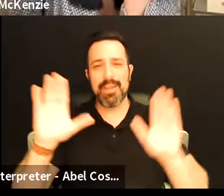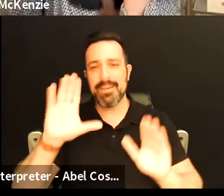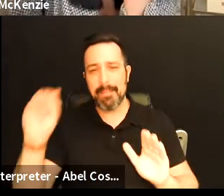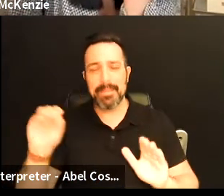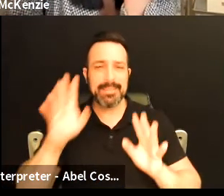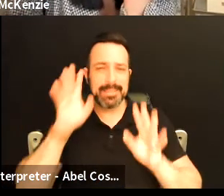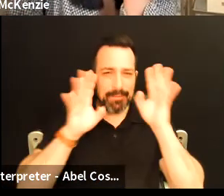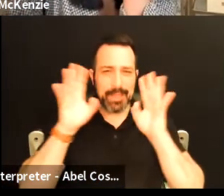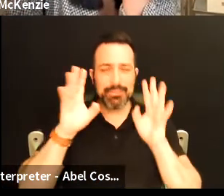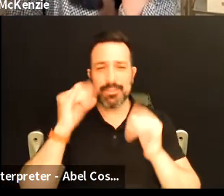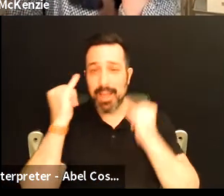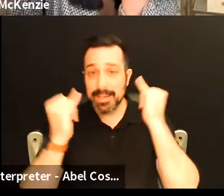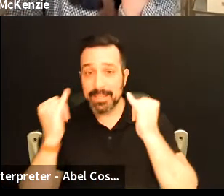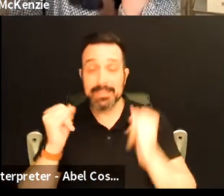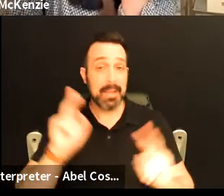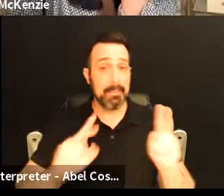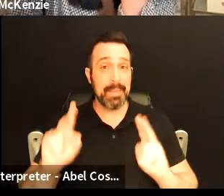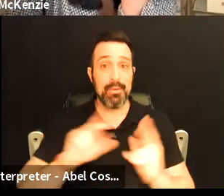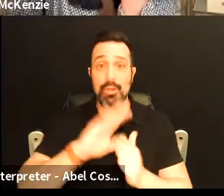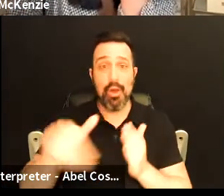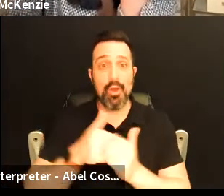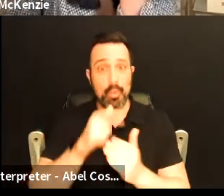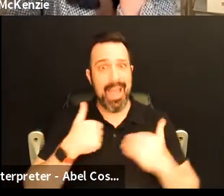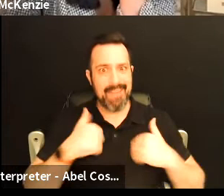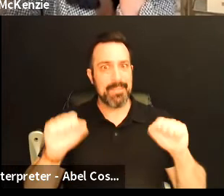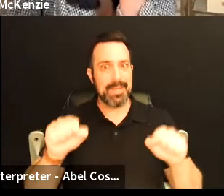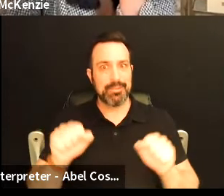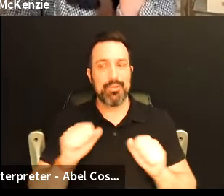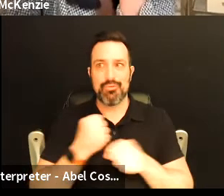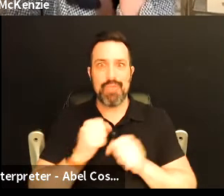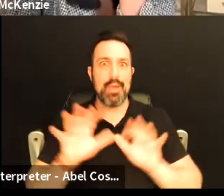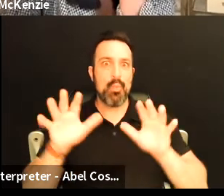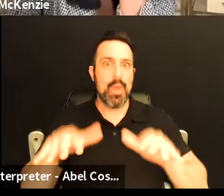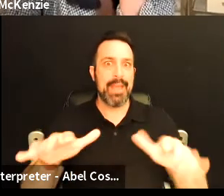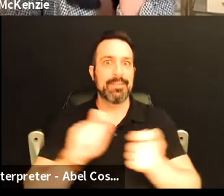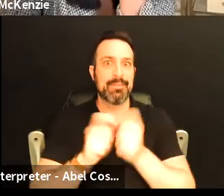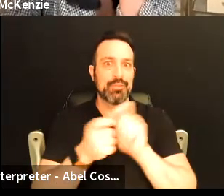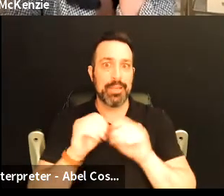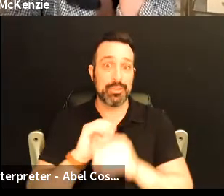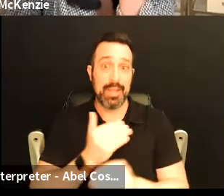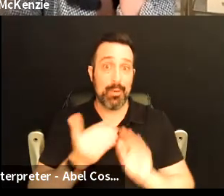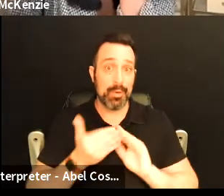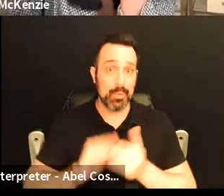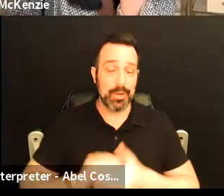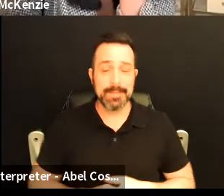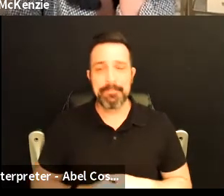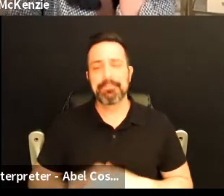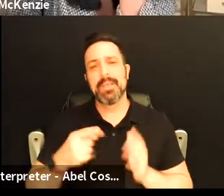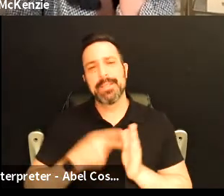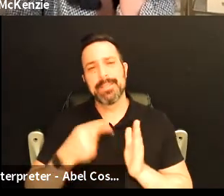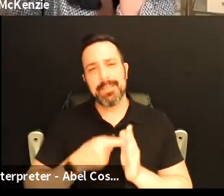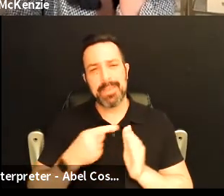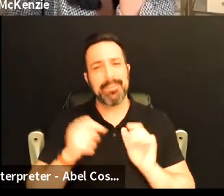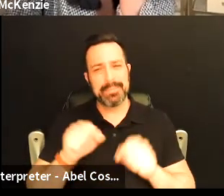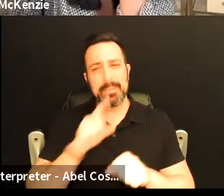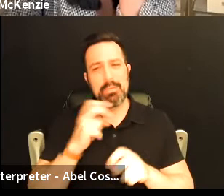ideas and people all who have the potential to create waves of change in our communities. You know sometimes it can